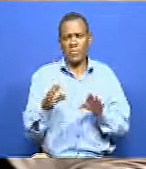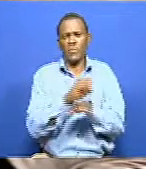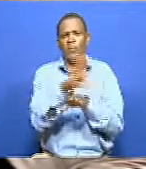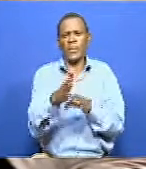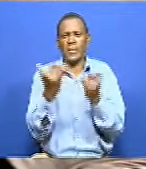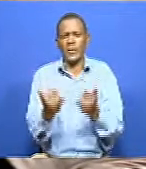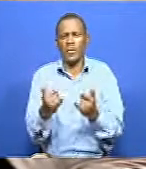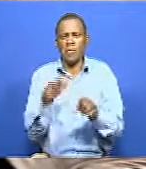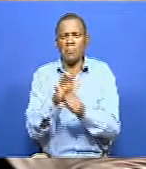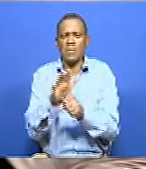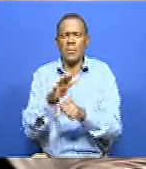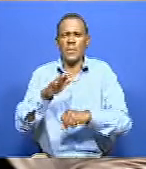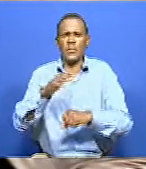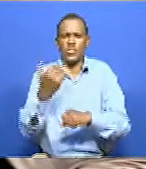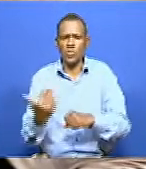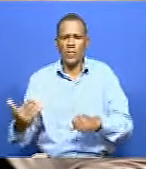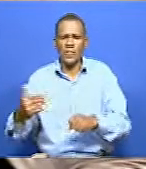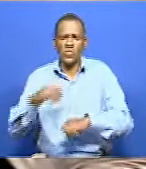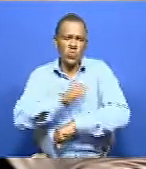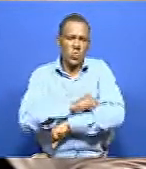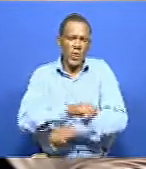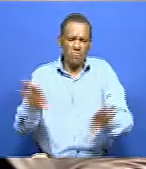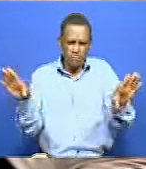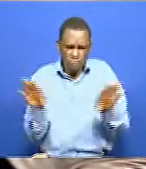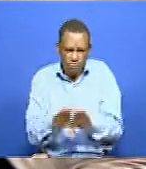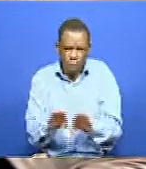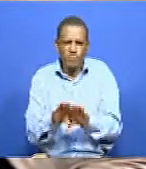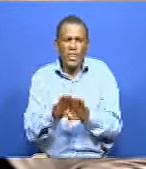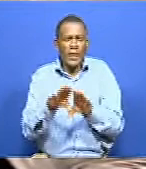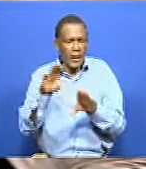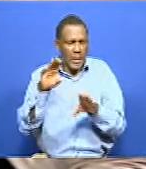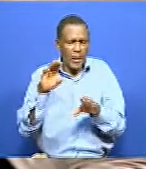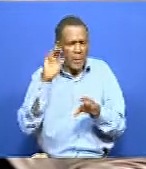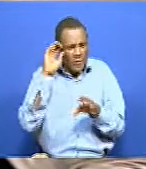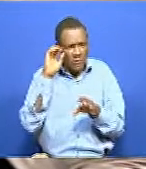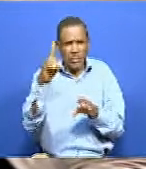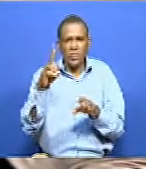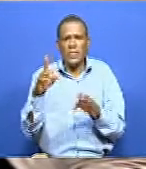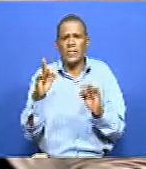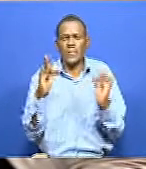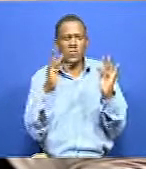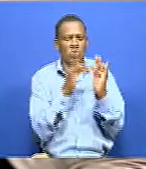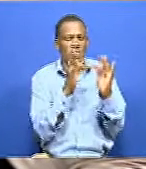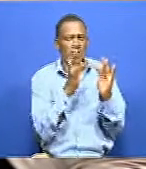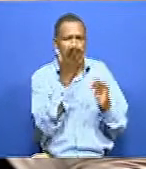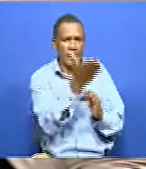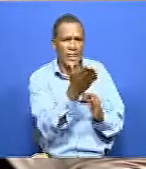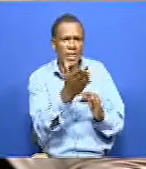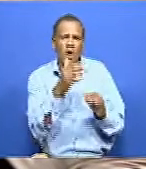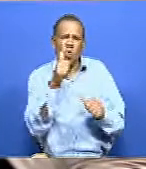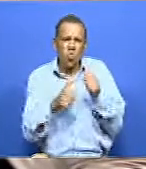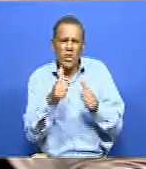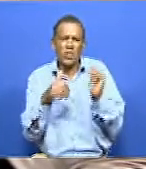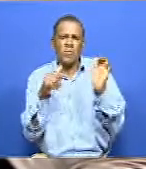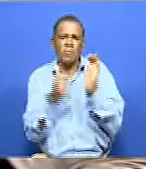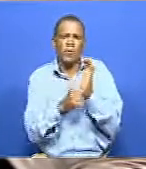so many children, schools have been closed and education has been taken to the online platform. How is, what are some of the problems that have been when